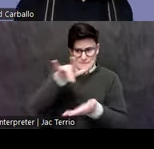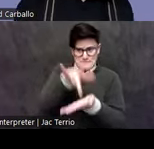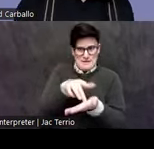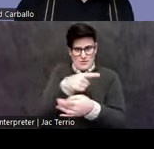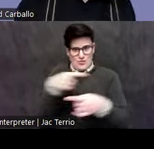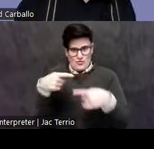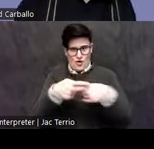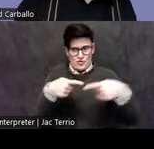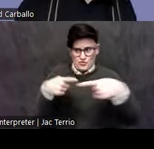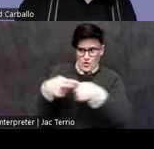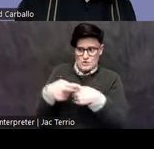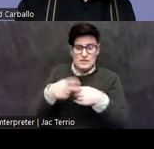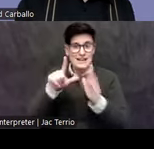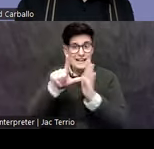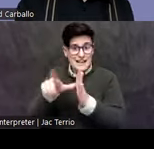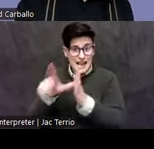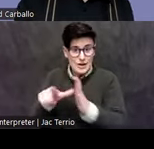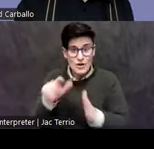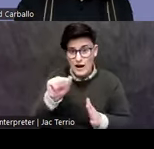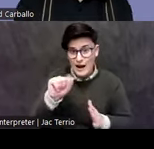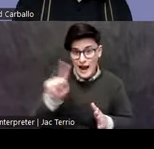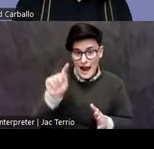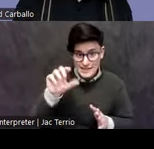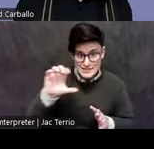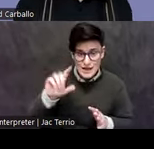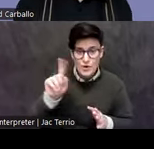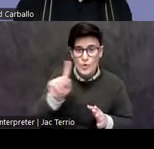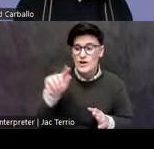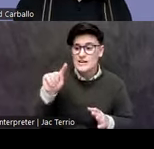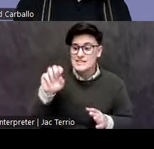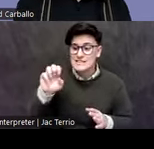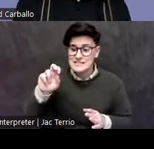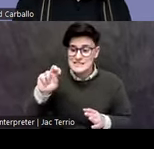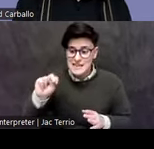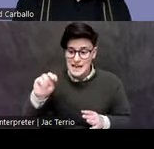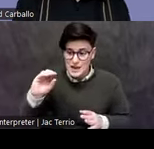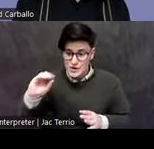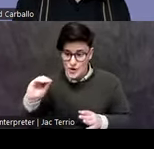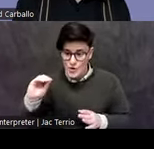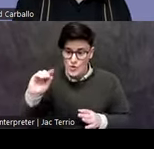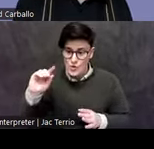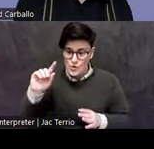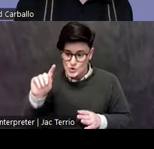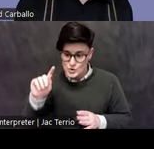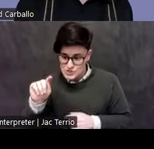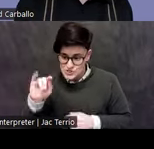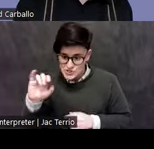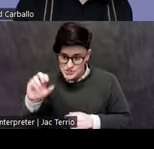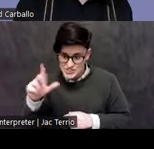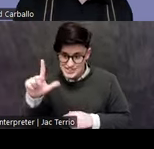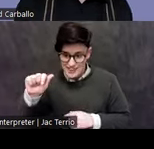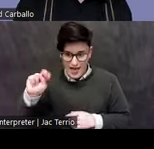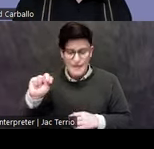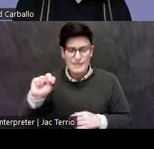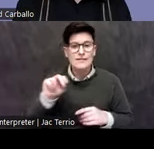in the Aztec period where Tenochtitlan became the capital of the Mexica. That's the dominant ethnic